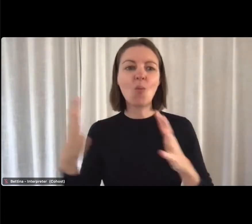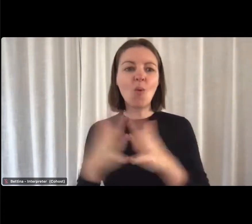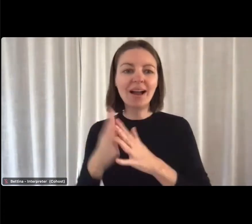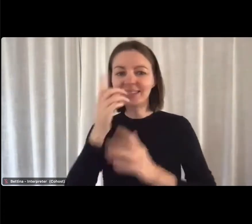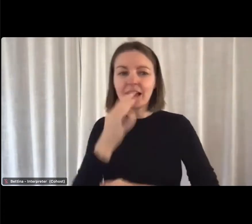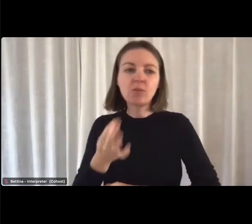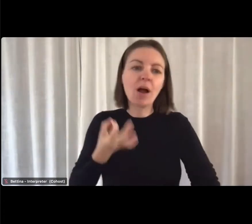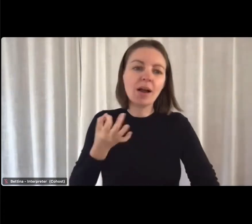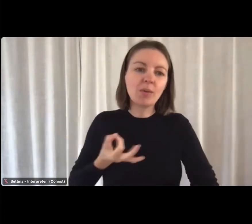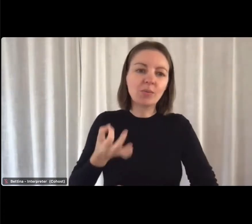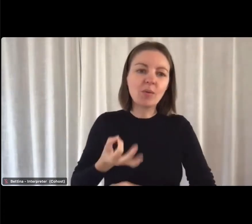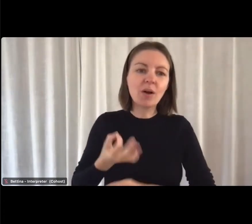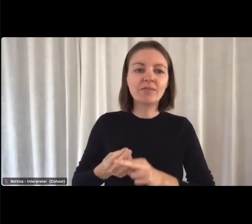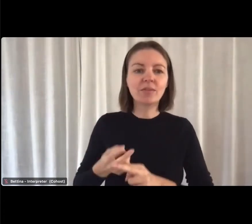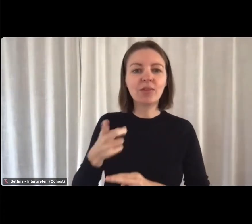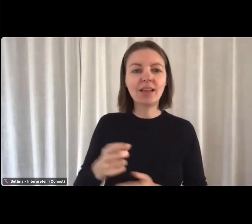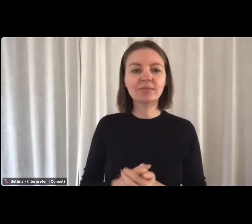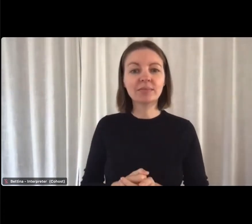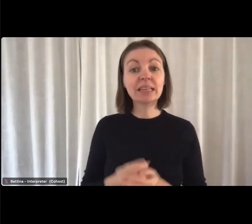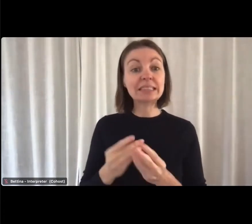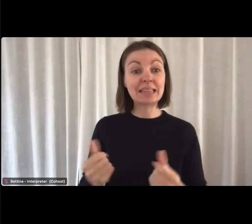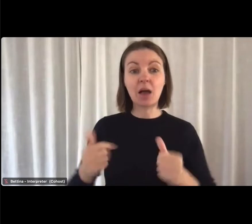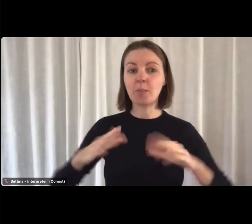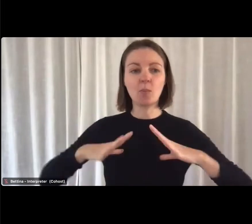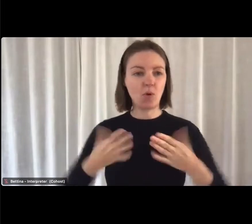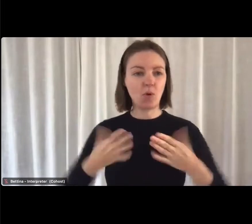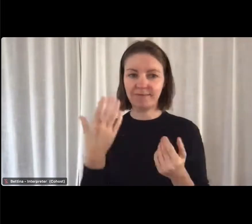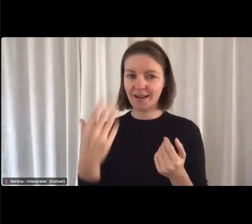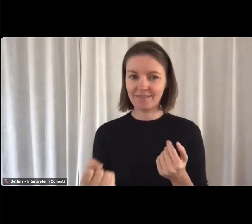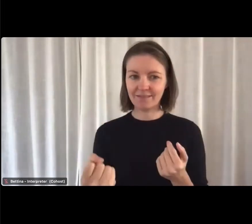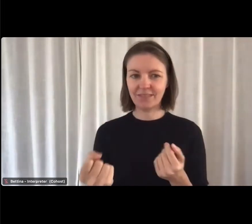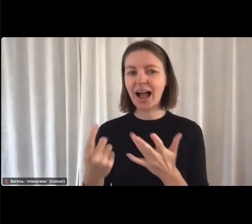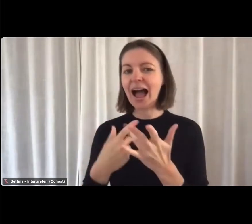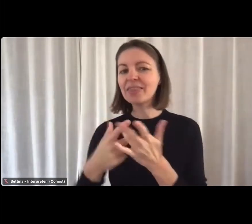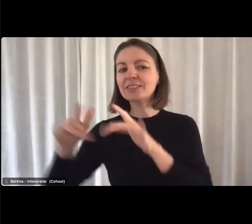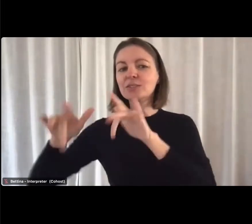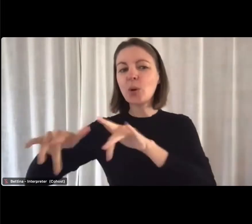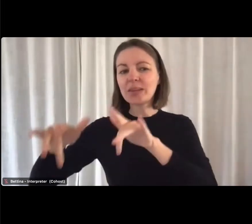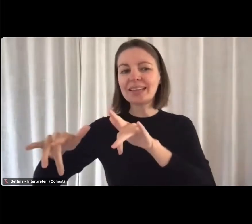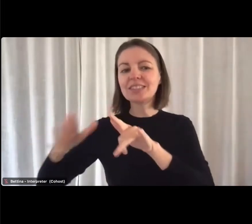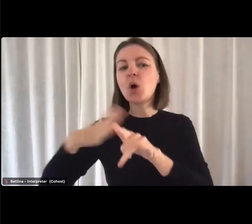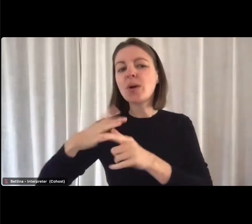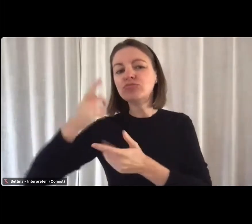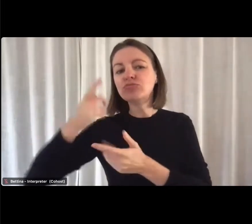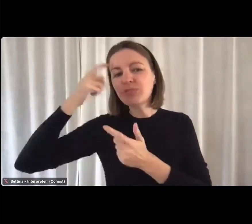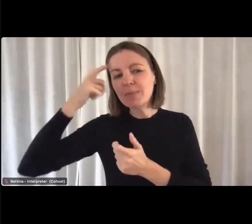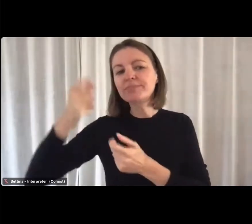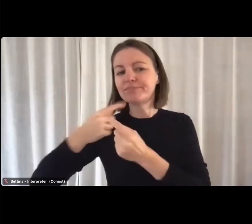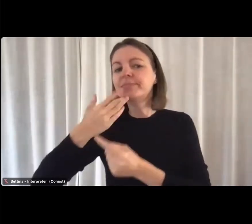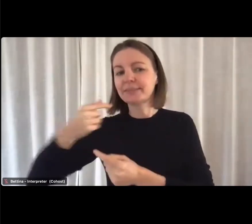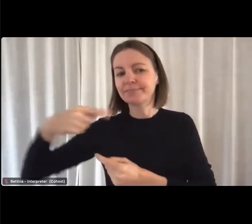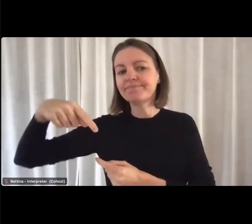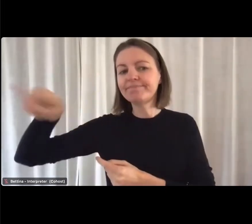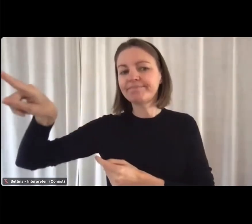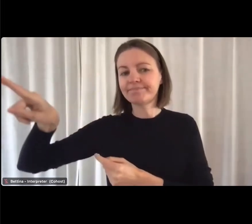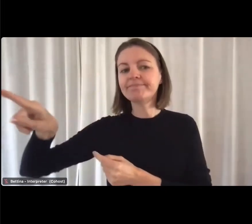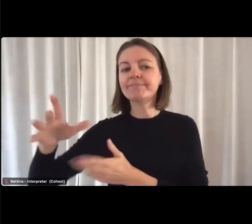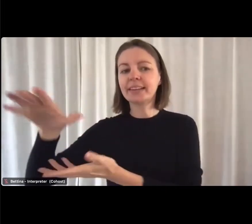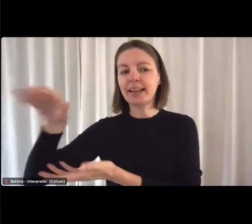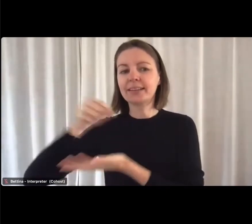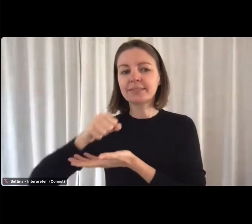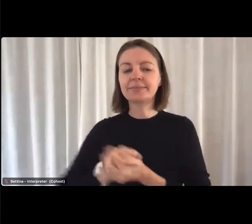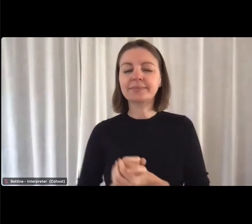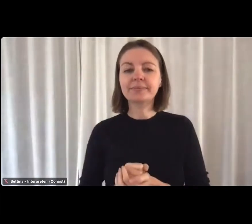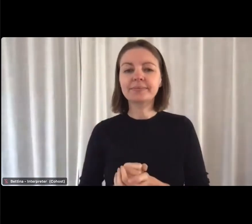screen for that. And some candidates come with it. Others don't. So we suggest they go ahead and get it done as they're going through the recruitment process. Worst case scenario,